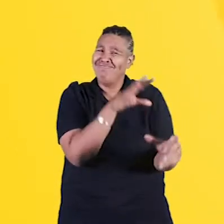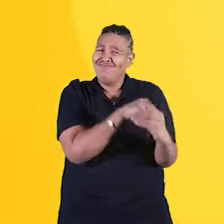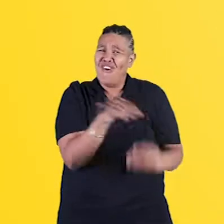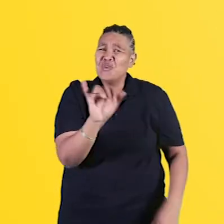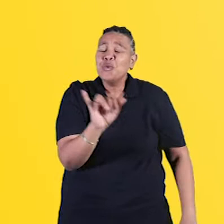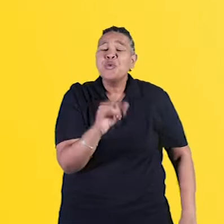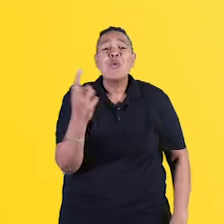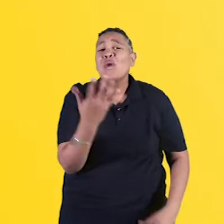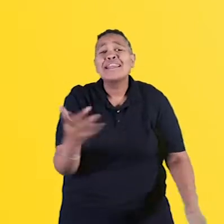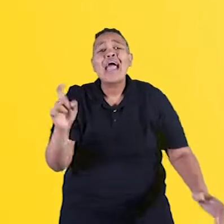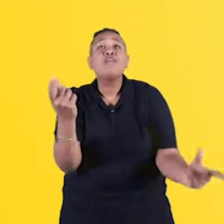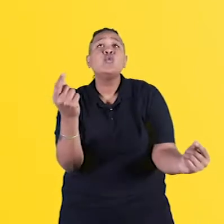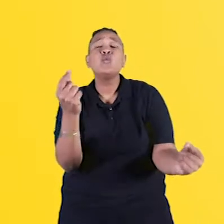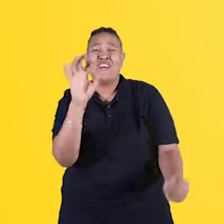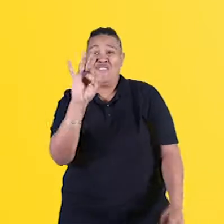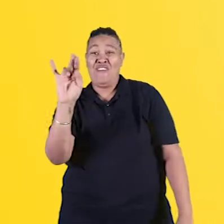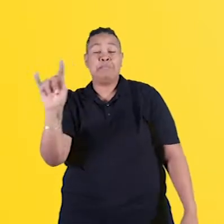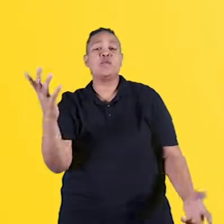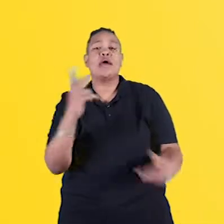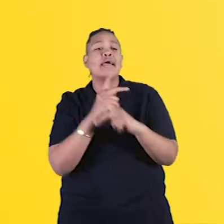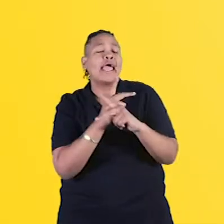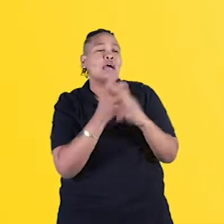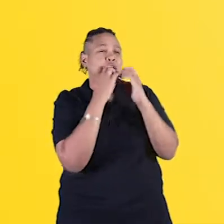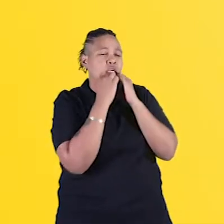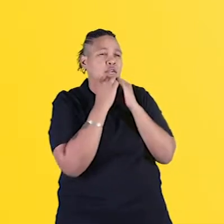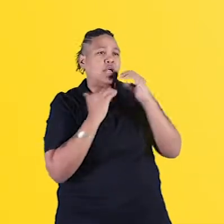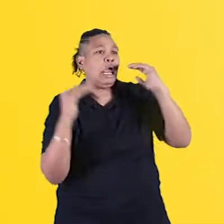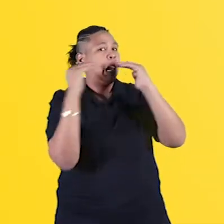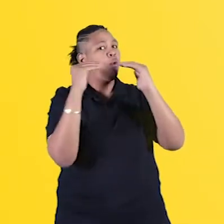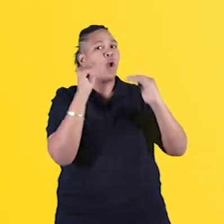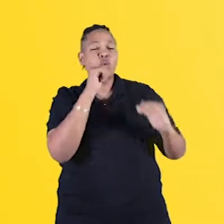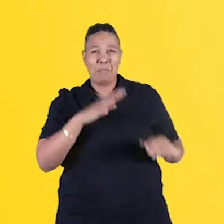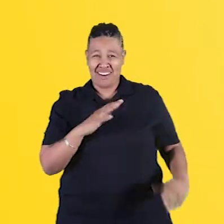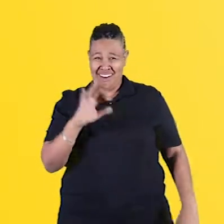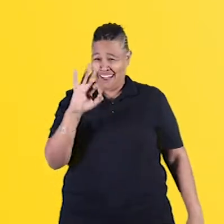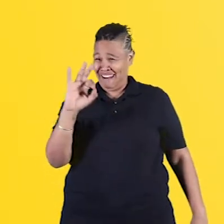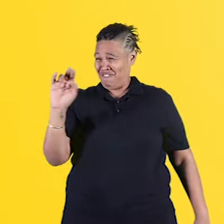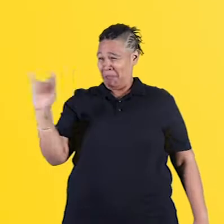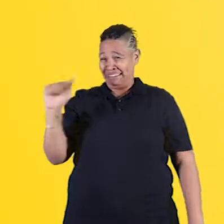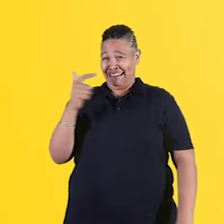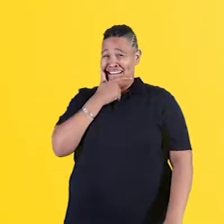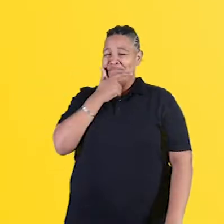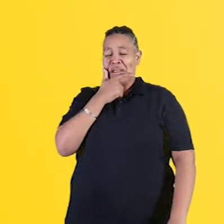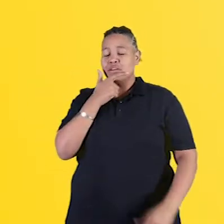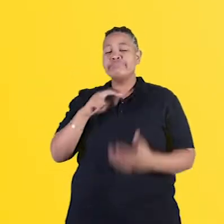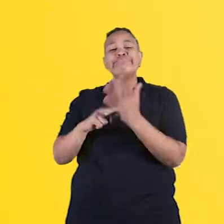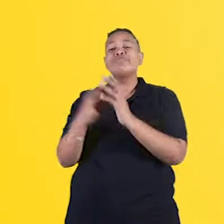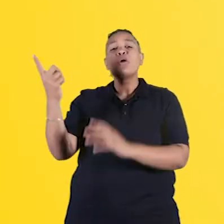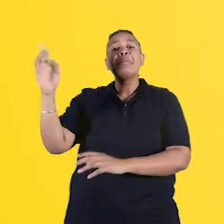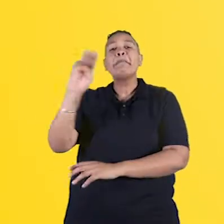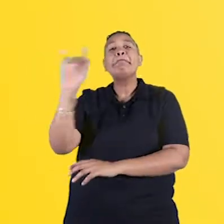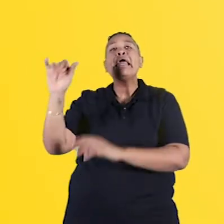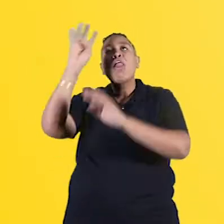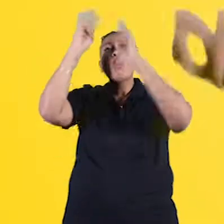site. The only thing a person has to do to be feminist is to care about the equality of women. That whole feminists are lesbians thing is more something that the